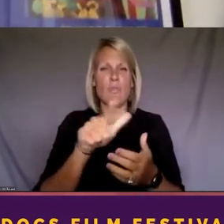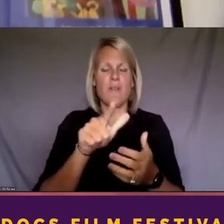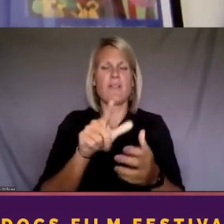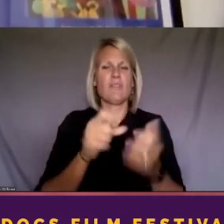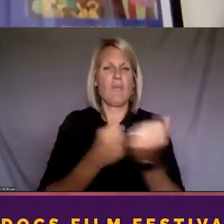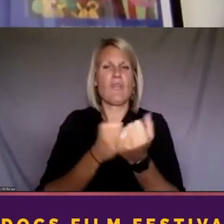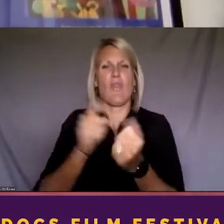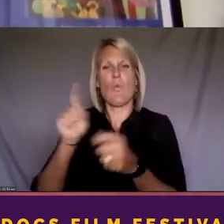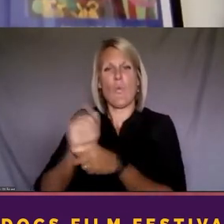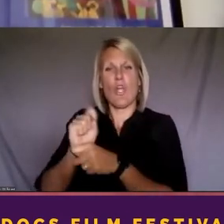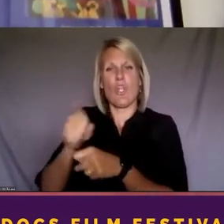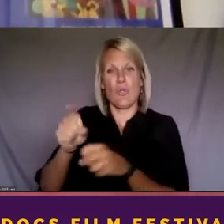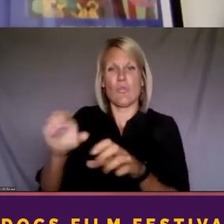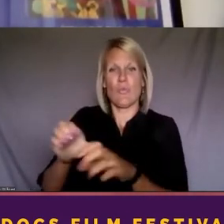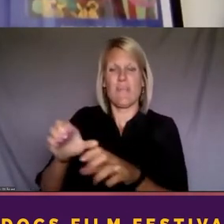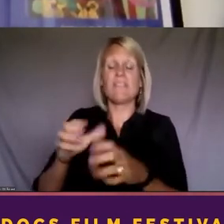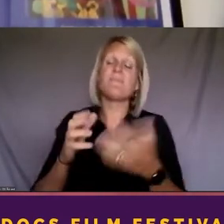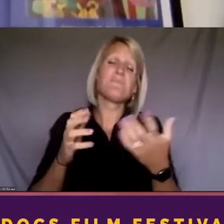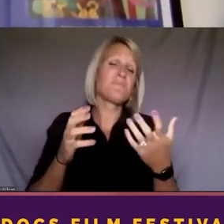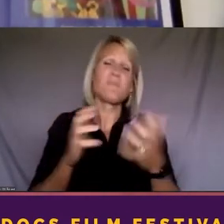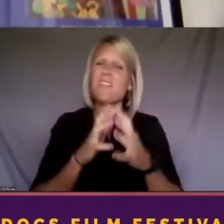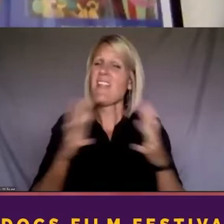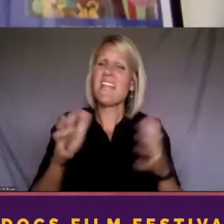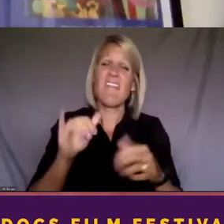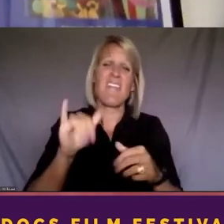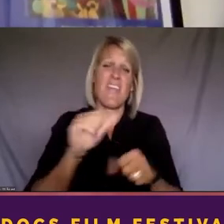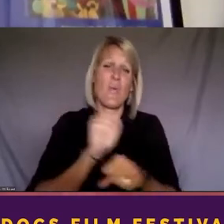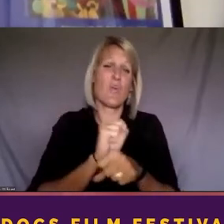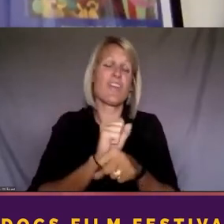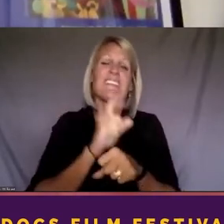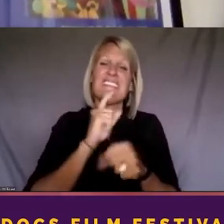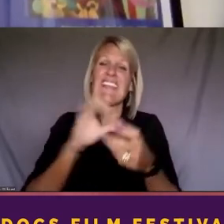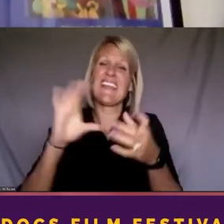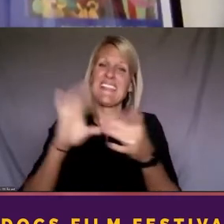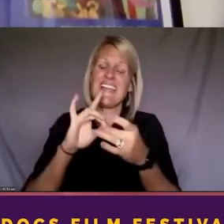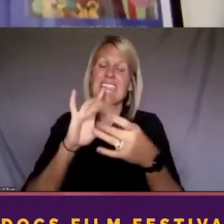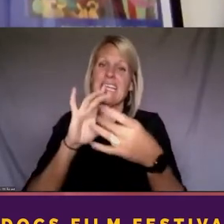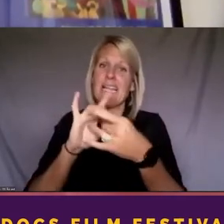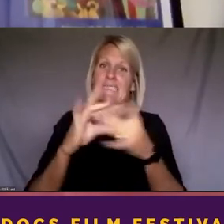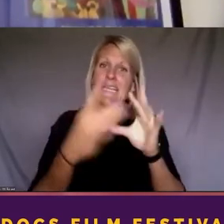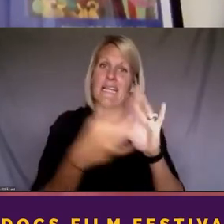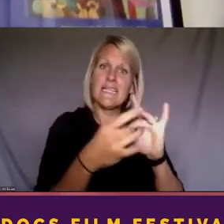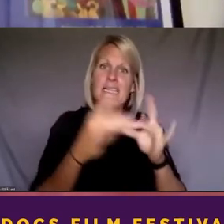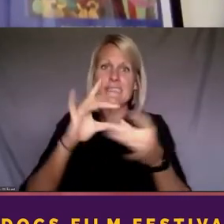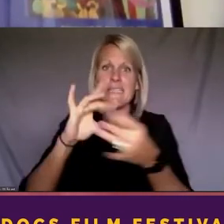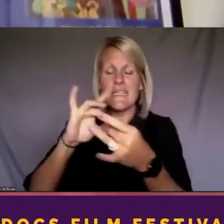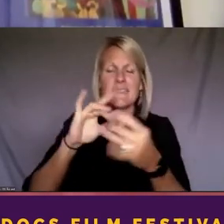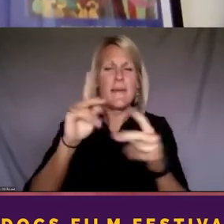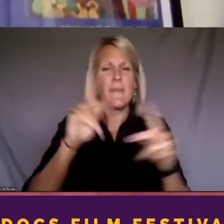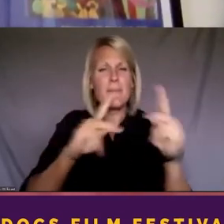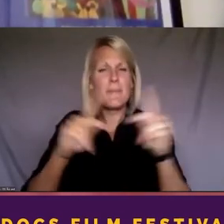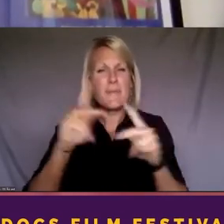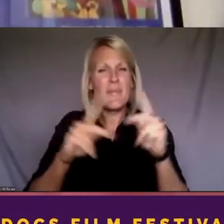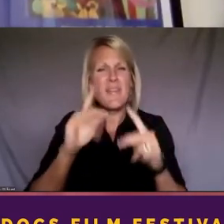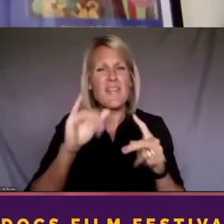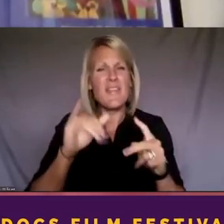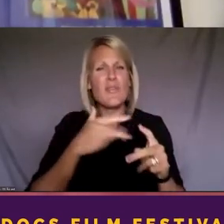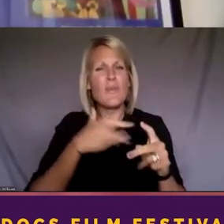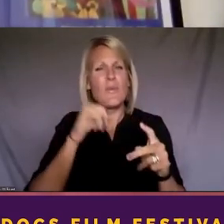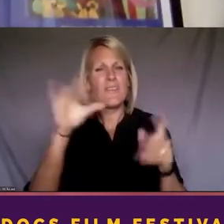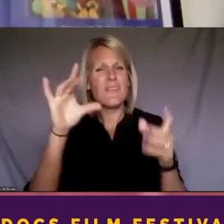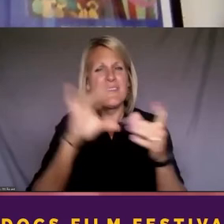a lot of it really is that that connecting, bringing folks together and trying to see